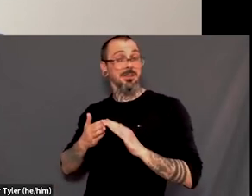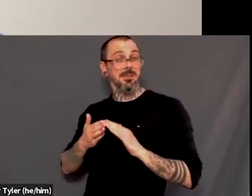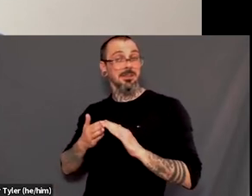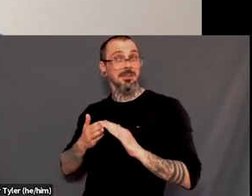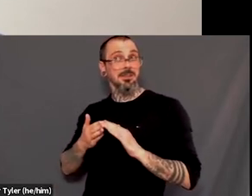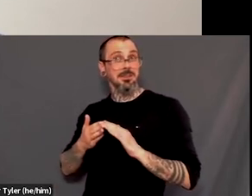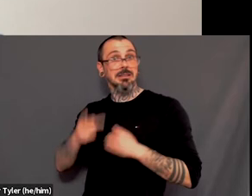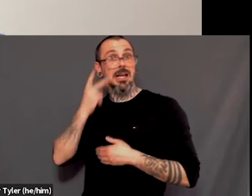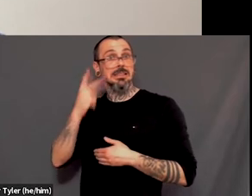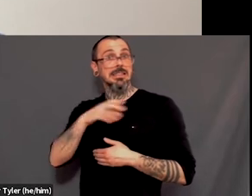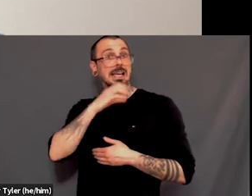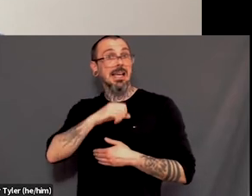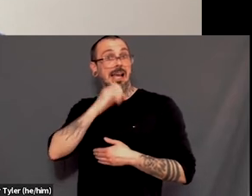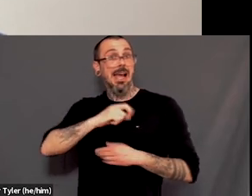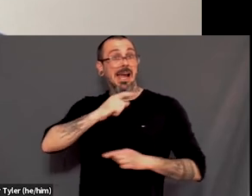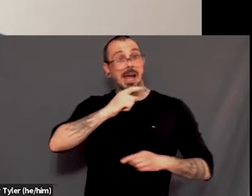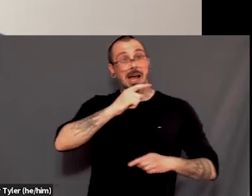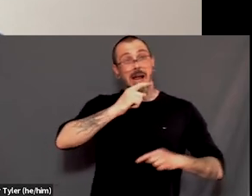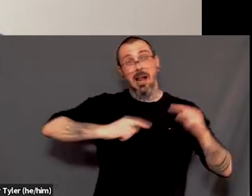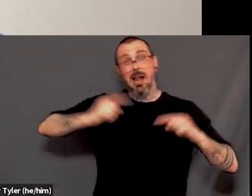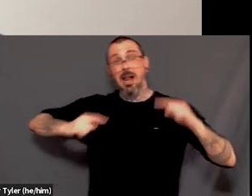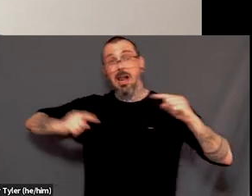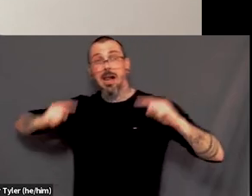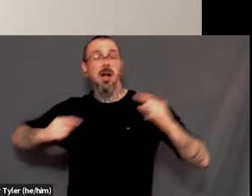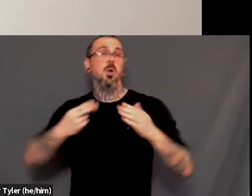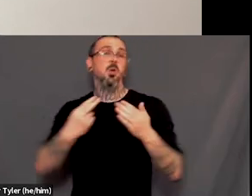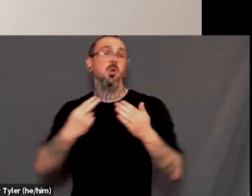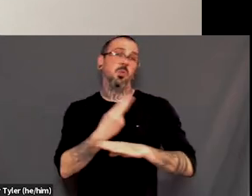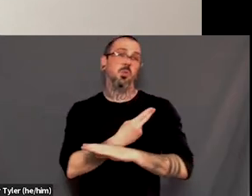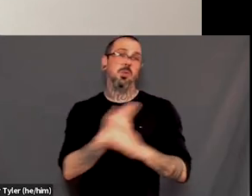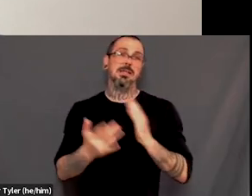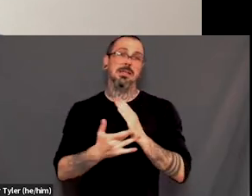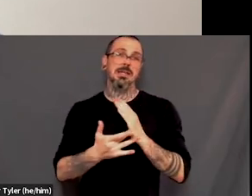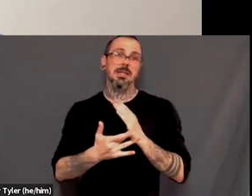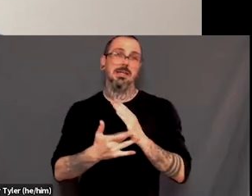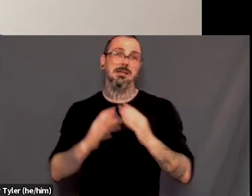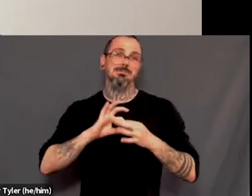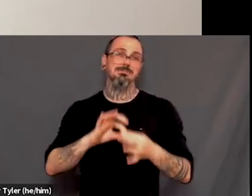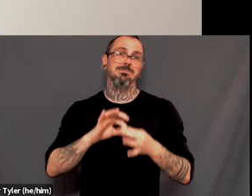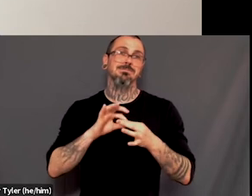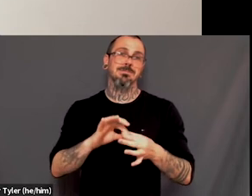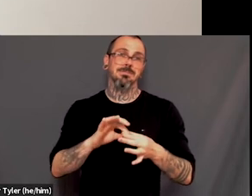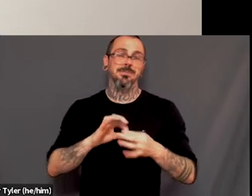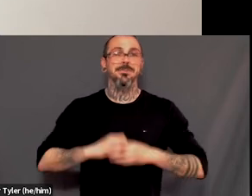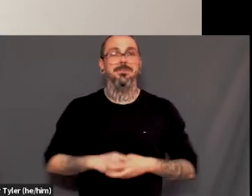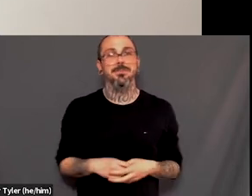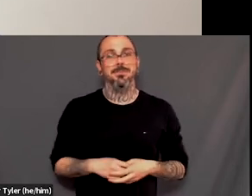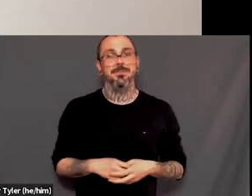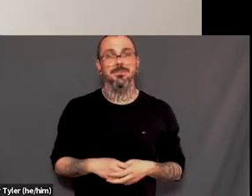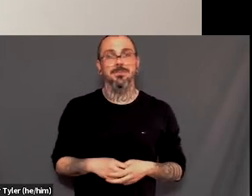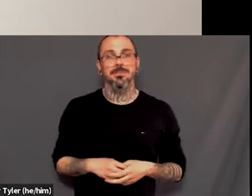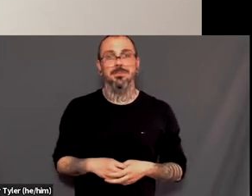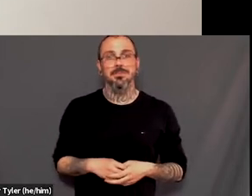age span as well has been really nice to see. There's some really, um, like consistently meeting